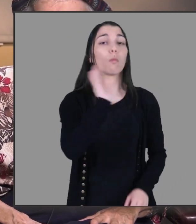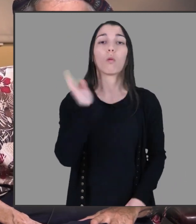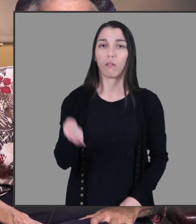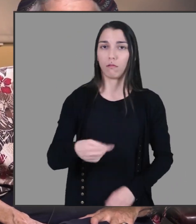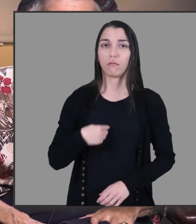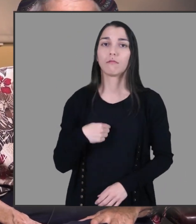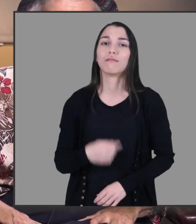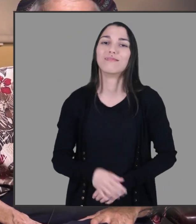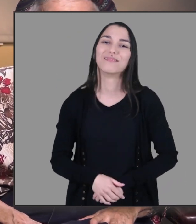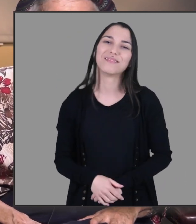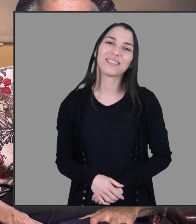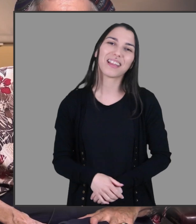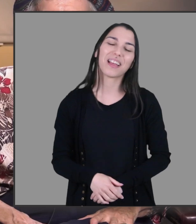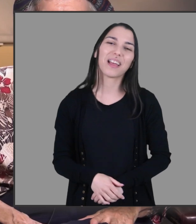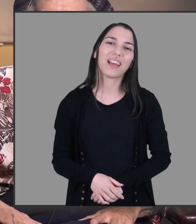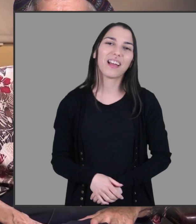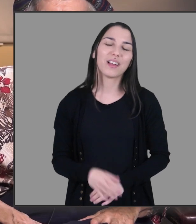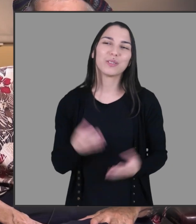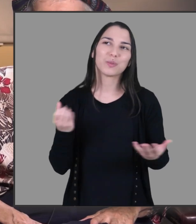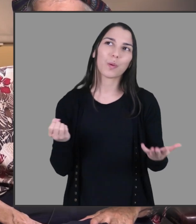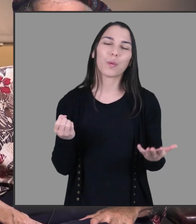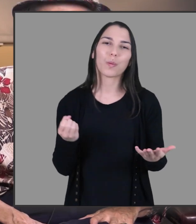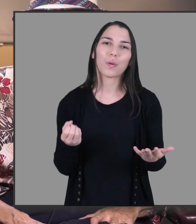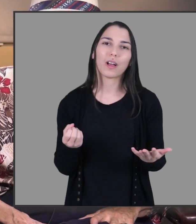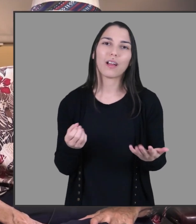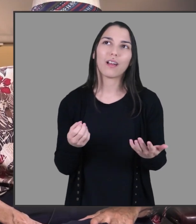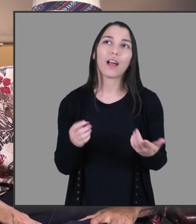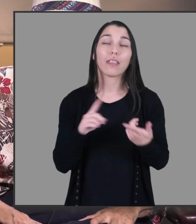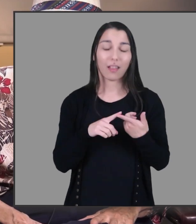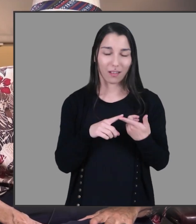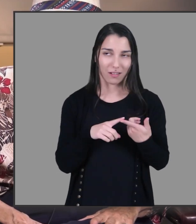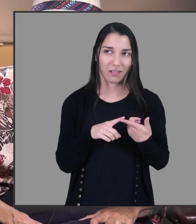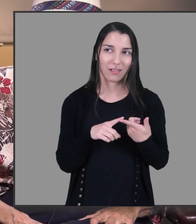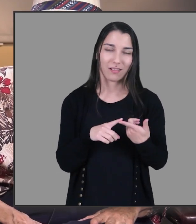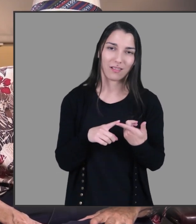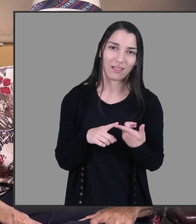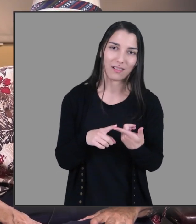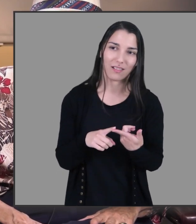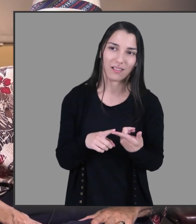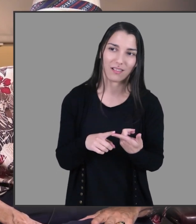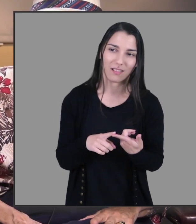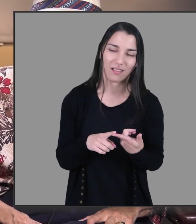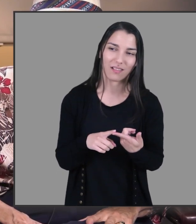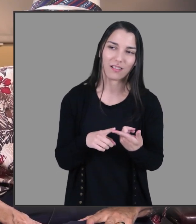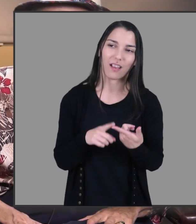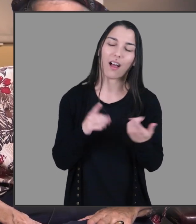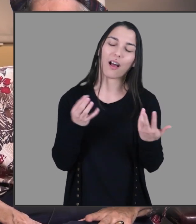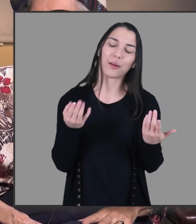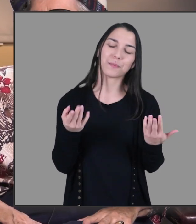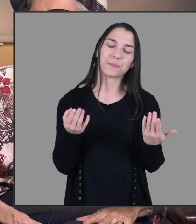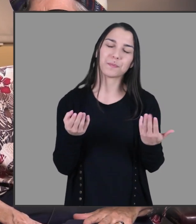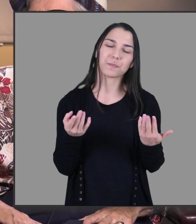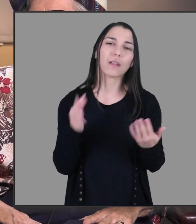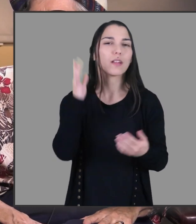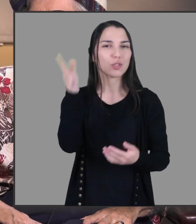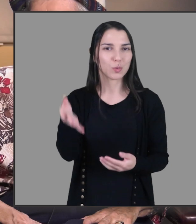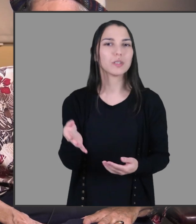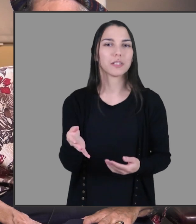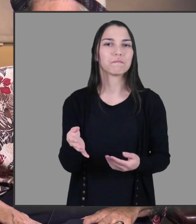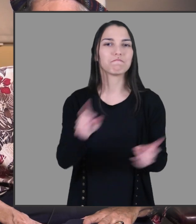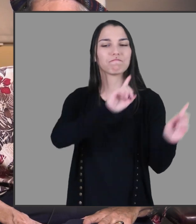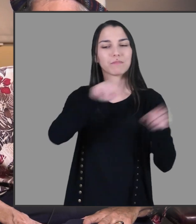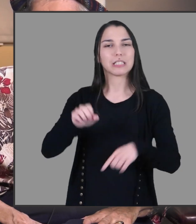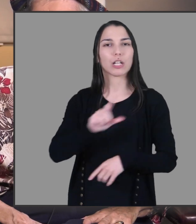them, okay? And so, and then I, you know, I came to, eventually,